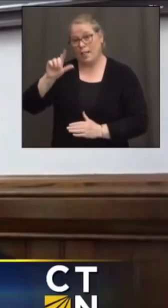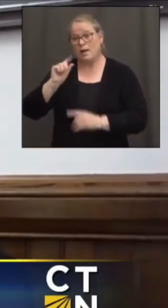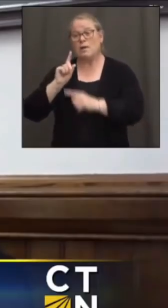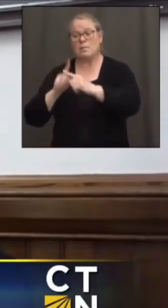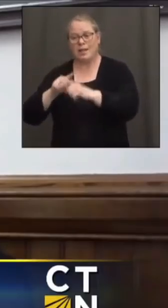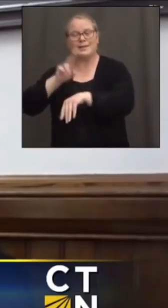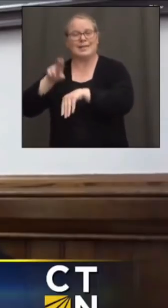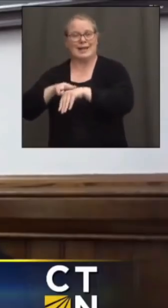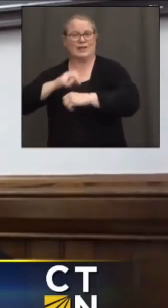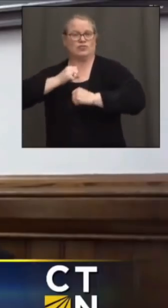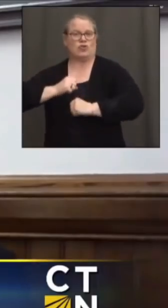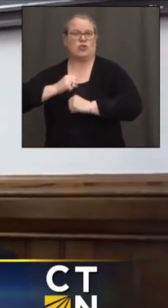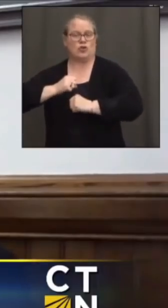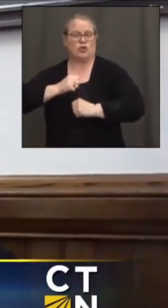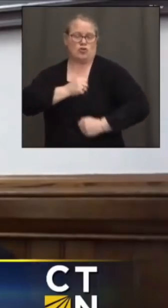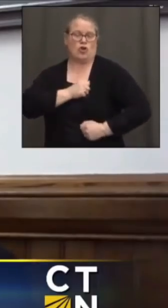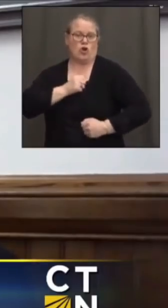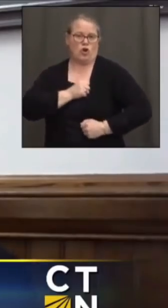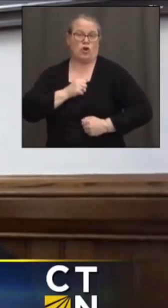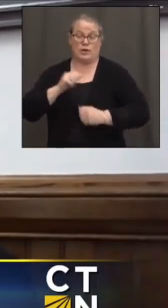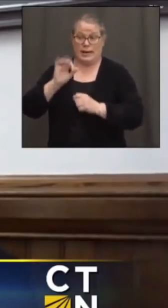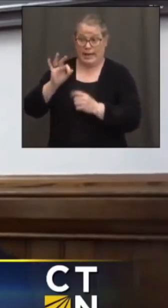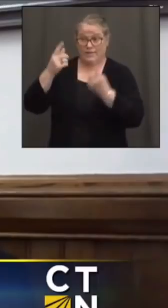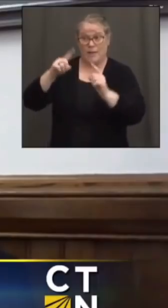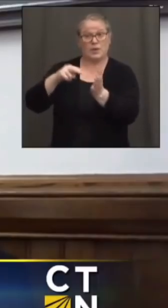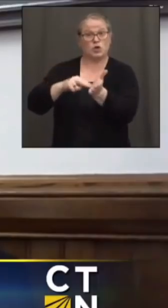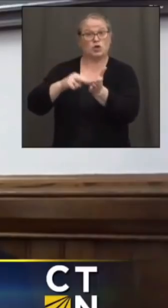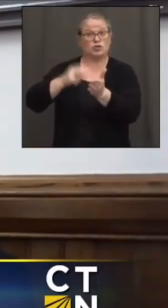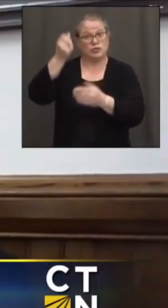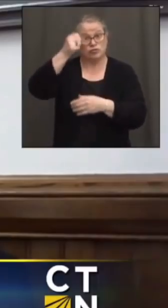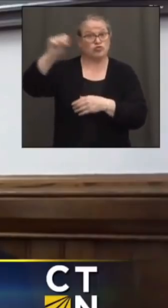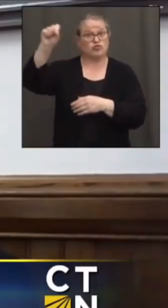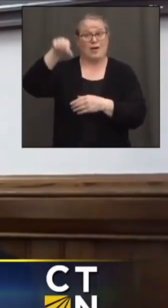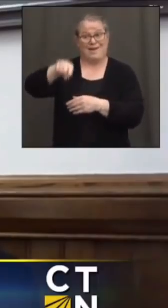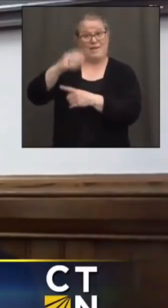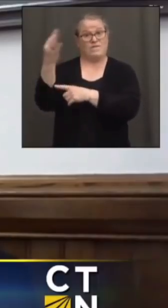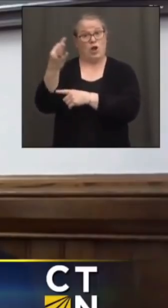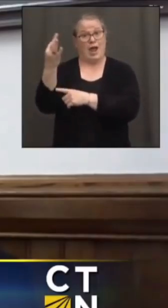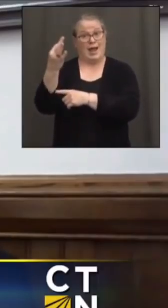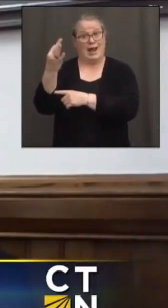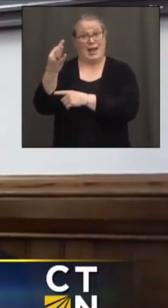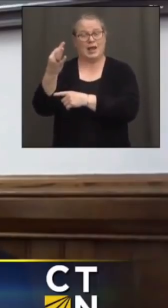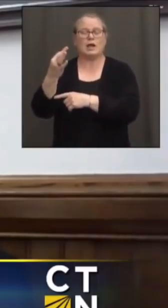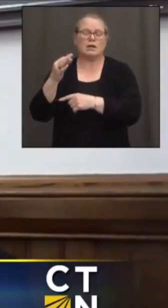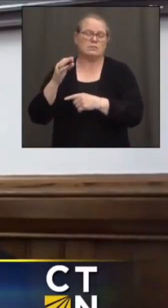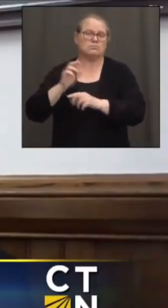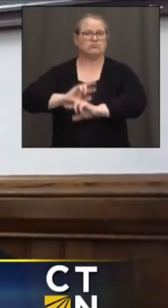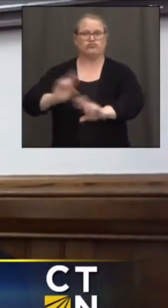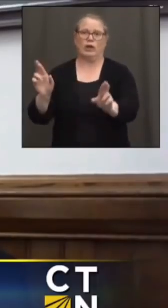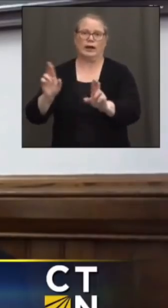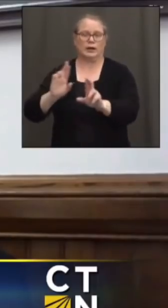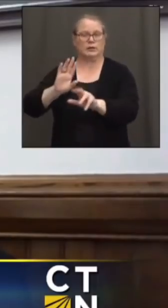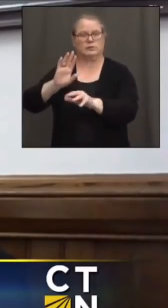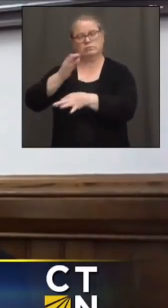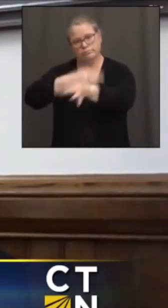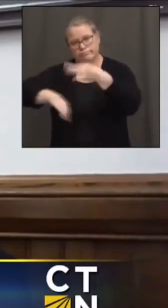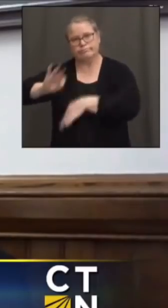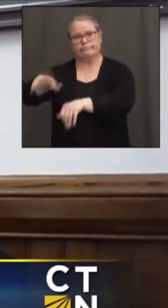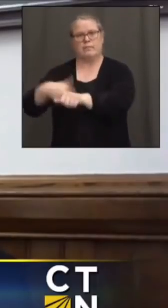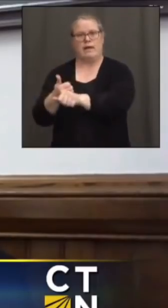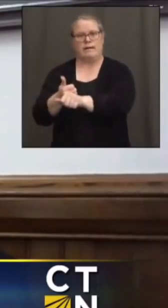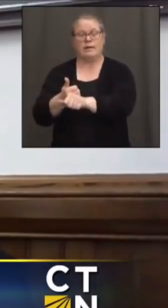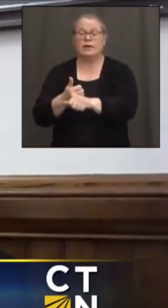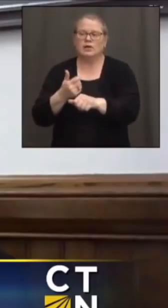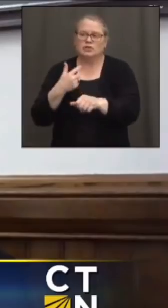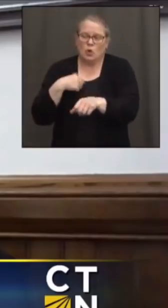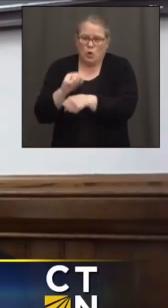having to prepare for the if a strike does occur on Friday and all the related elements on there. So, we're working on dual tracks. But the